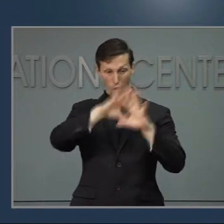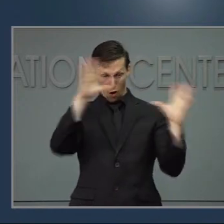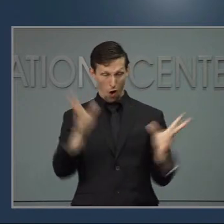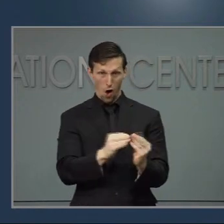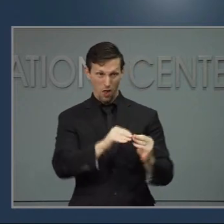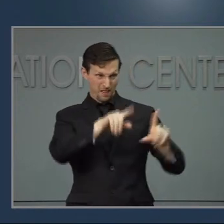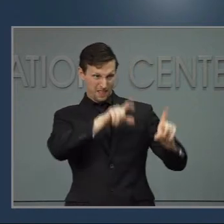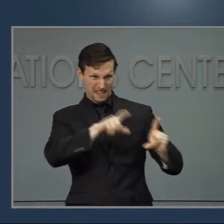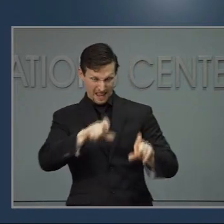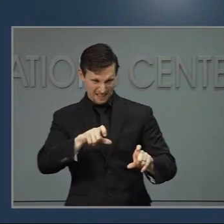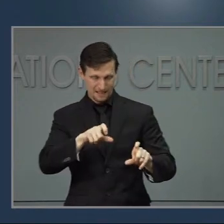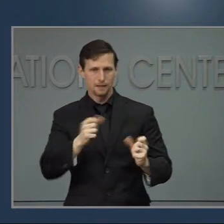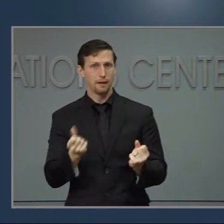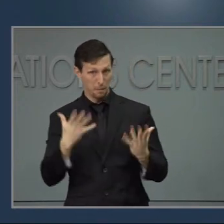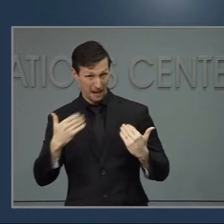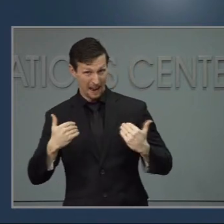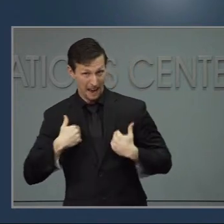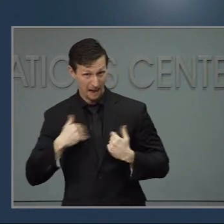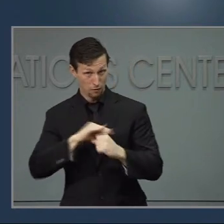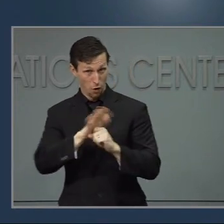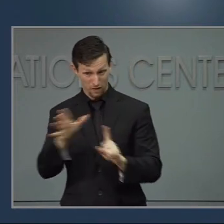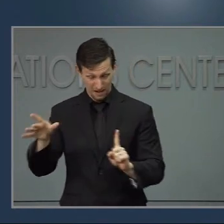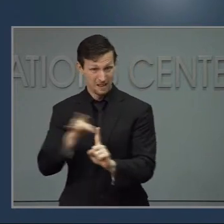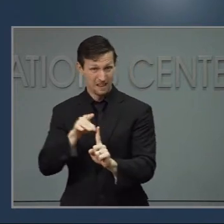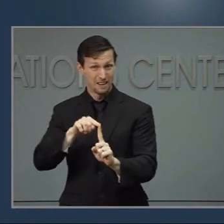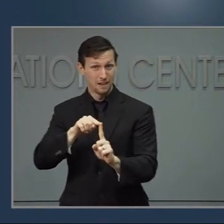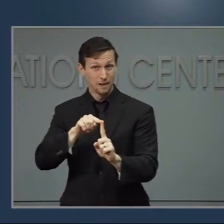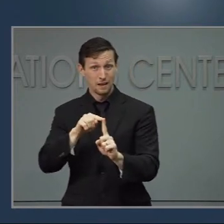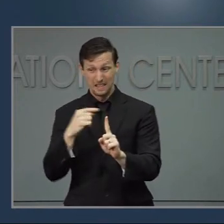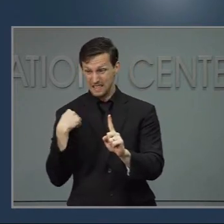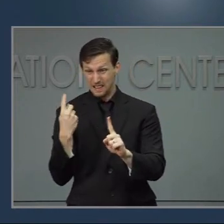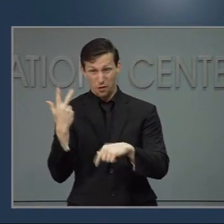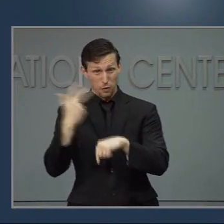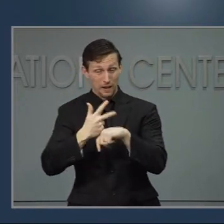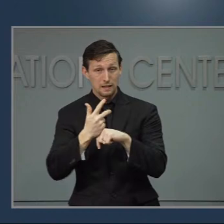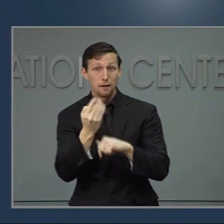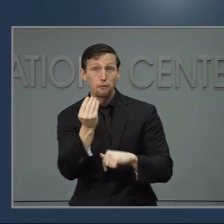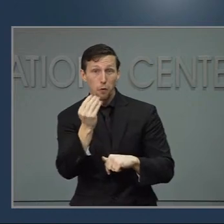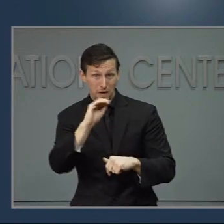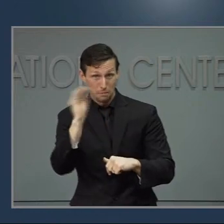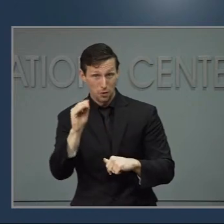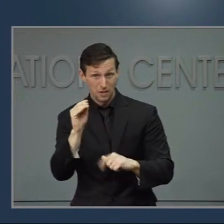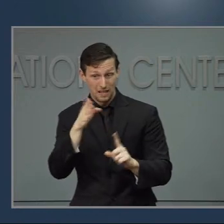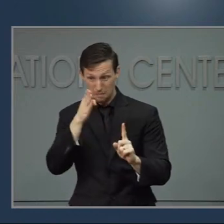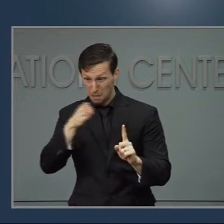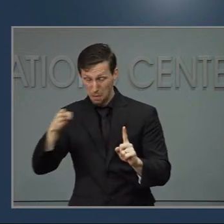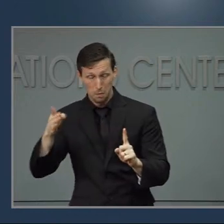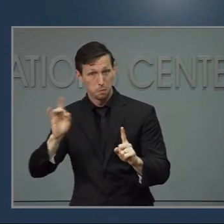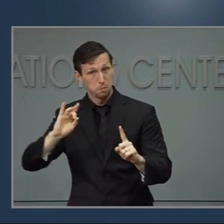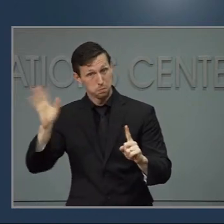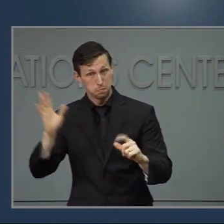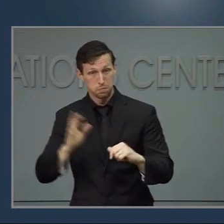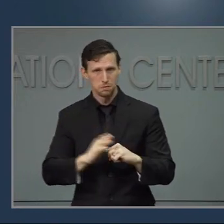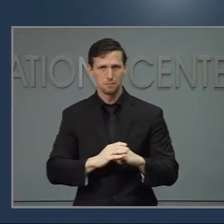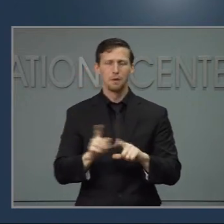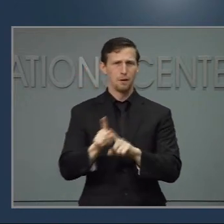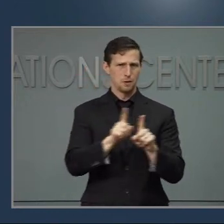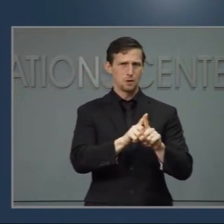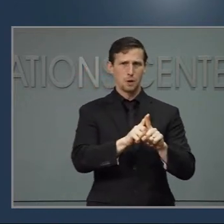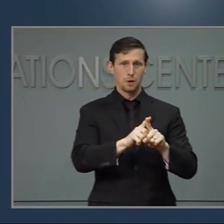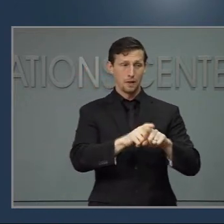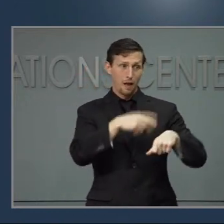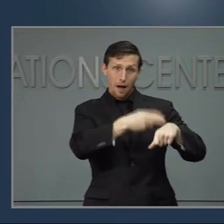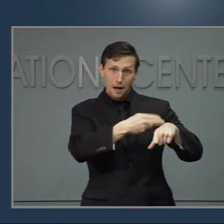been at 14% for the past several days. Hospitalizations are alarming with record numbers in the